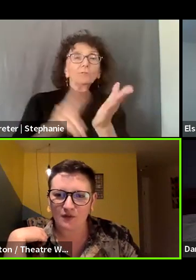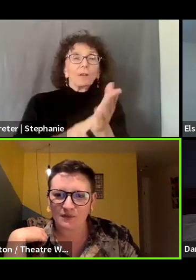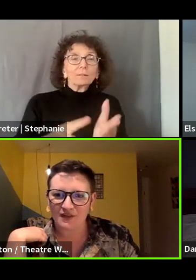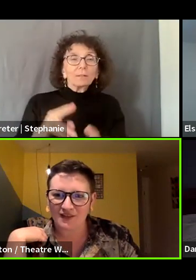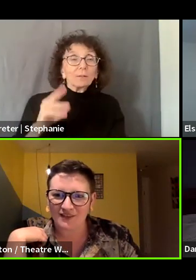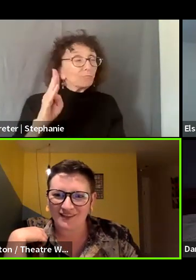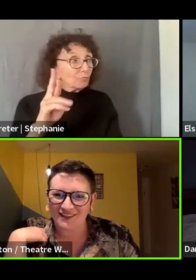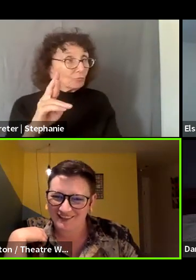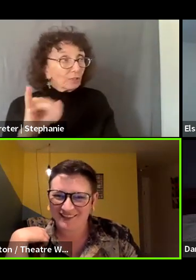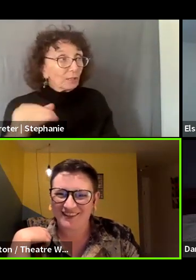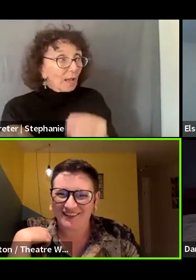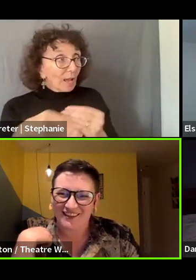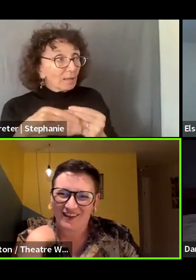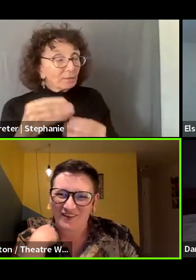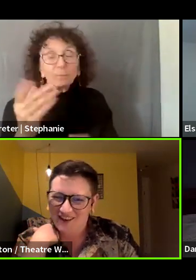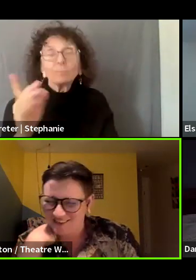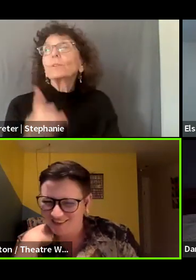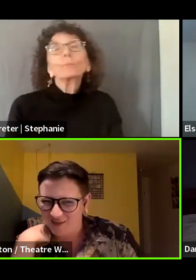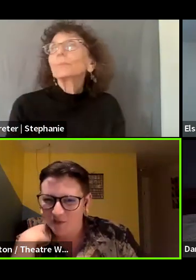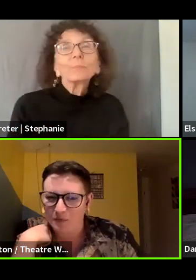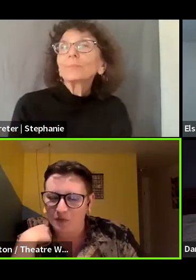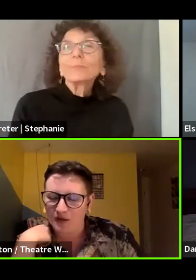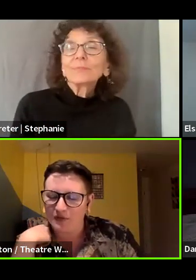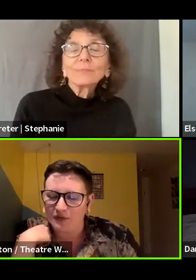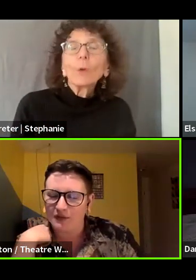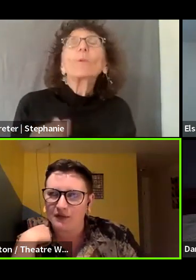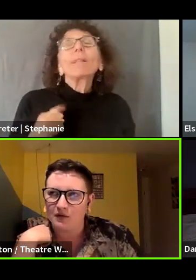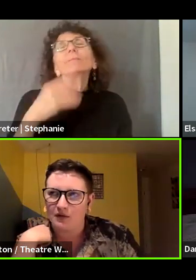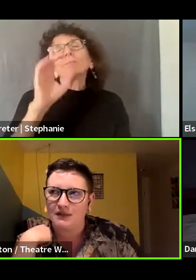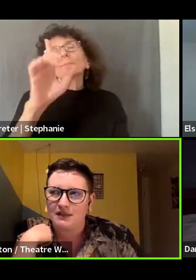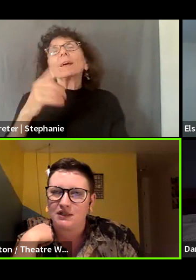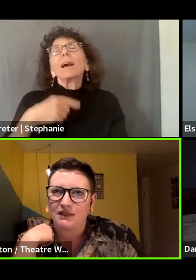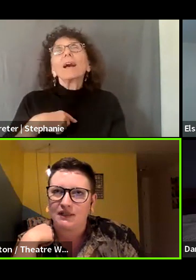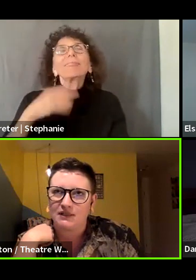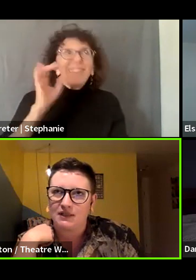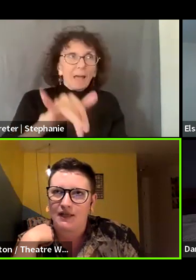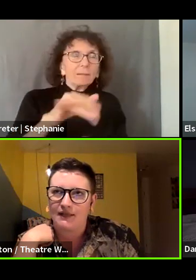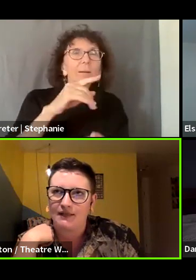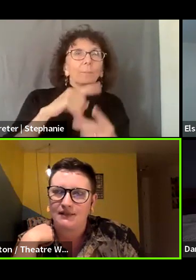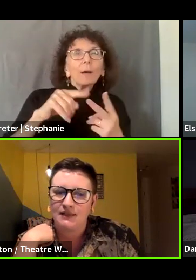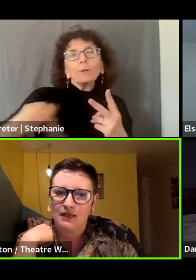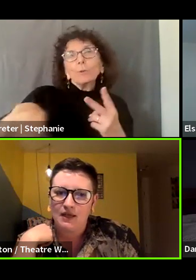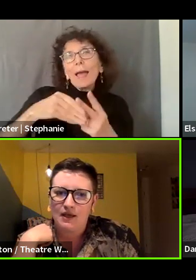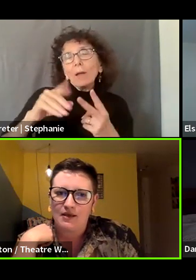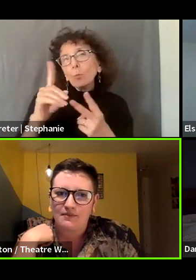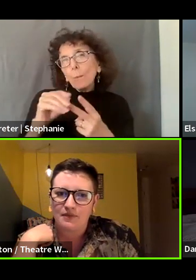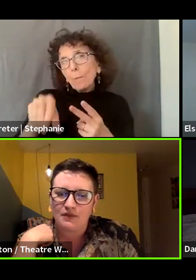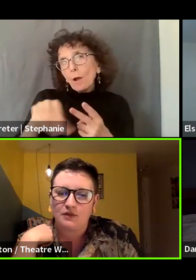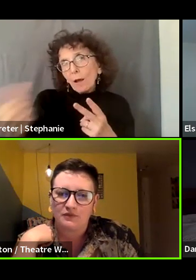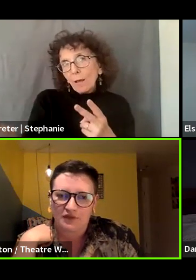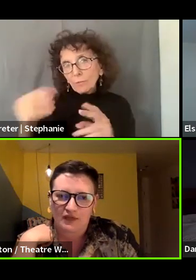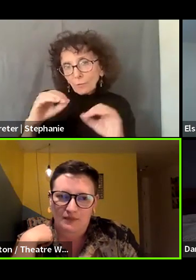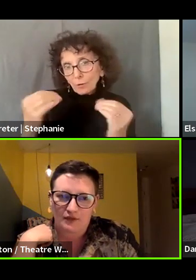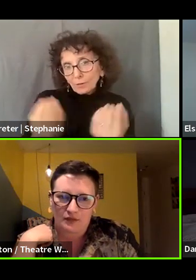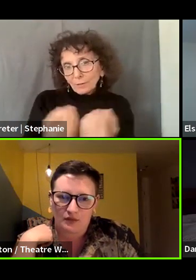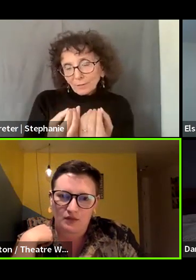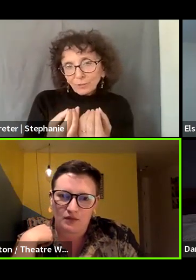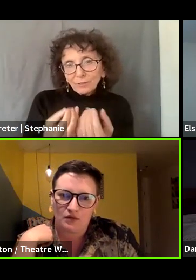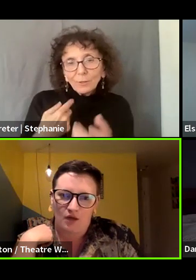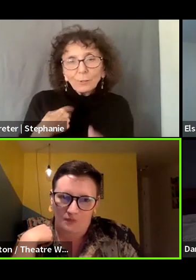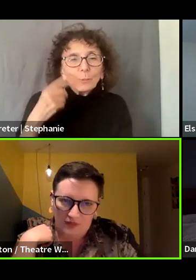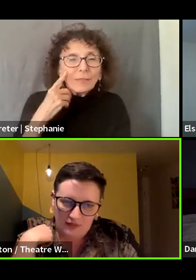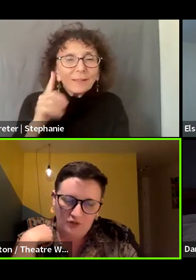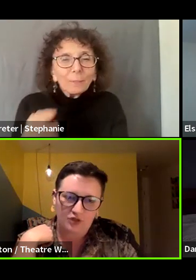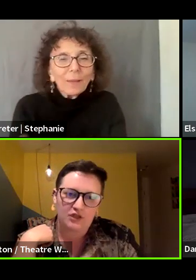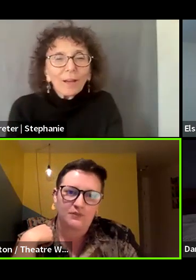No, I mean, I think I won't add to that one, but one other organization I'd like to highlight is, um, in terms of thinking about the